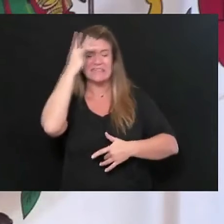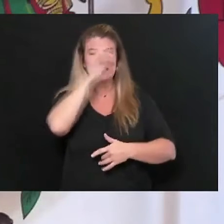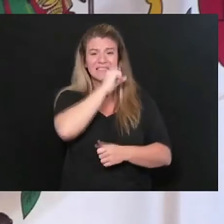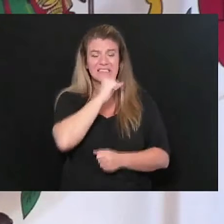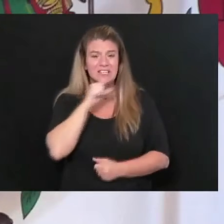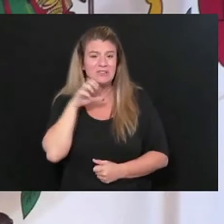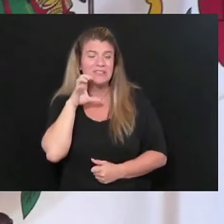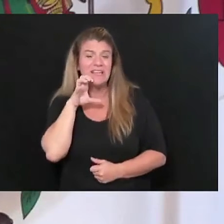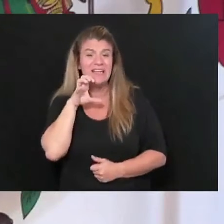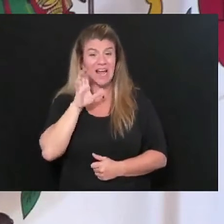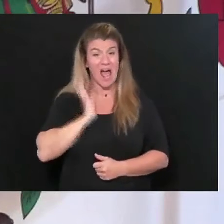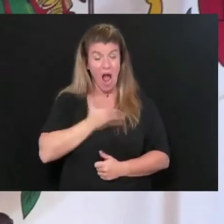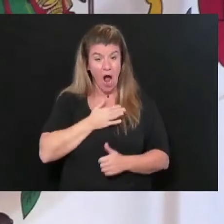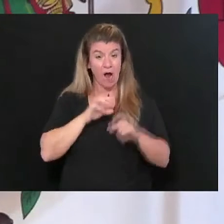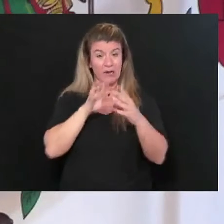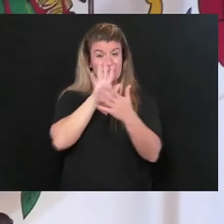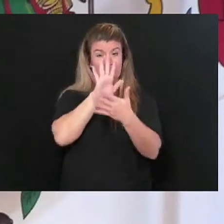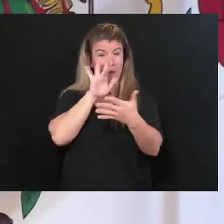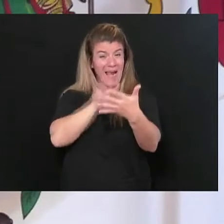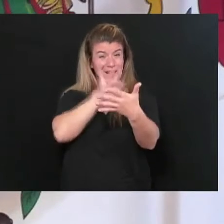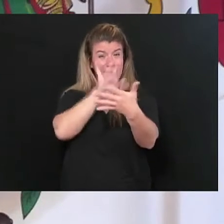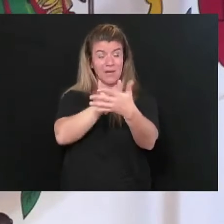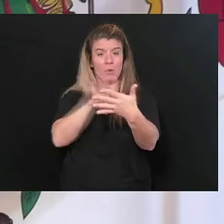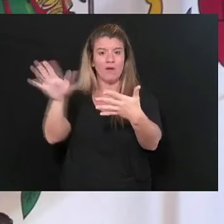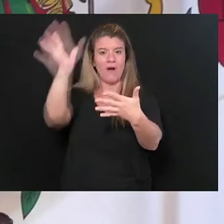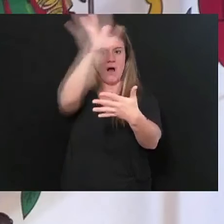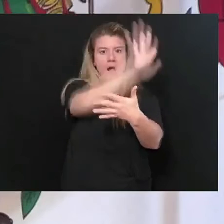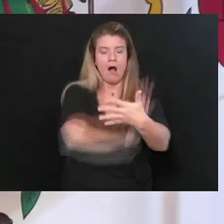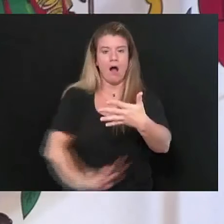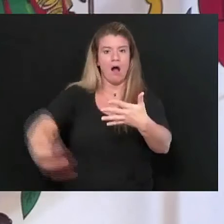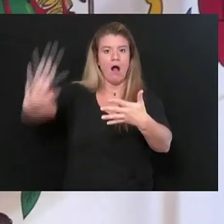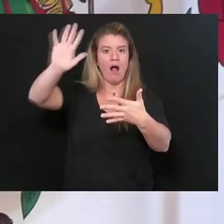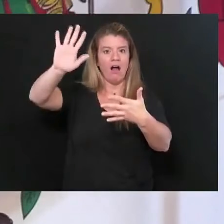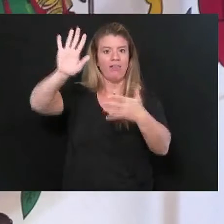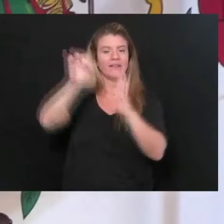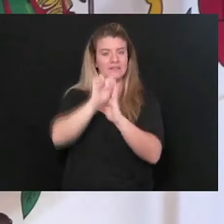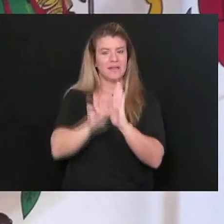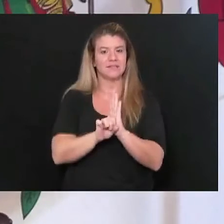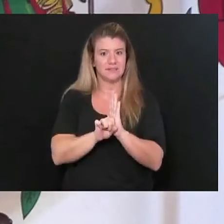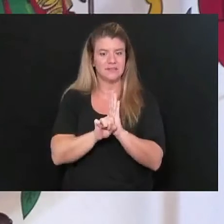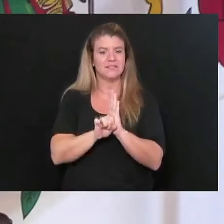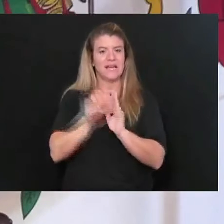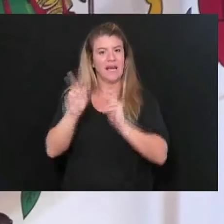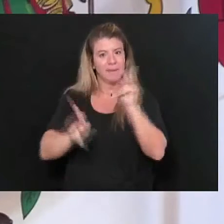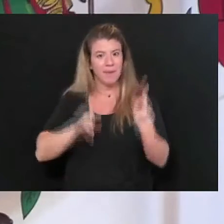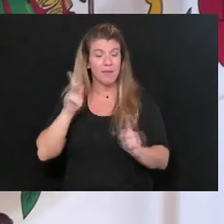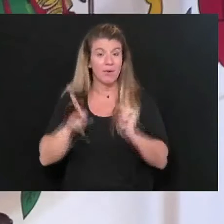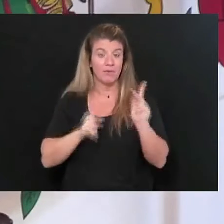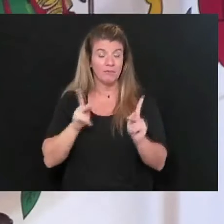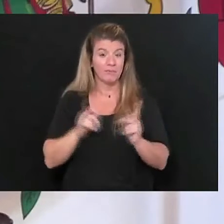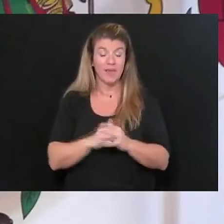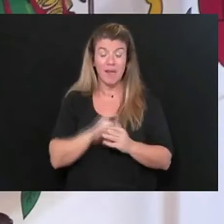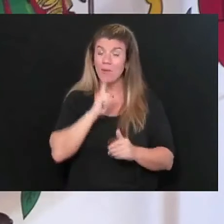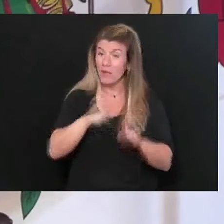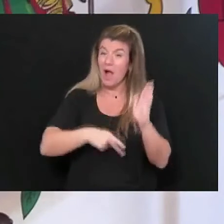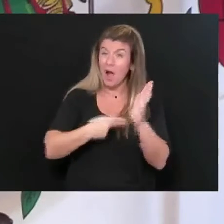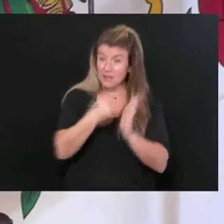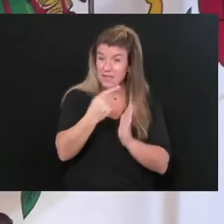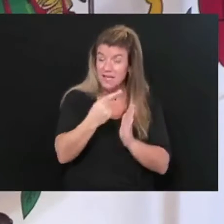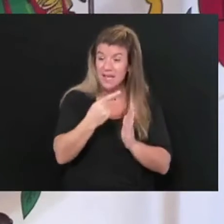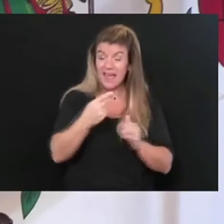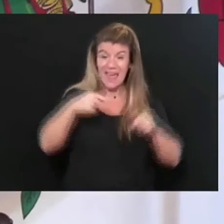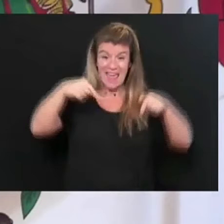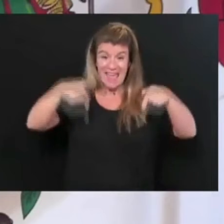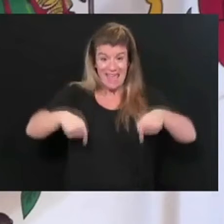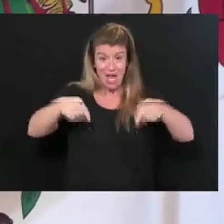of all these people that are right around us. Absolutely, Kenny, we could have had a catastrophe